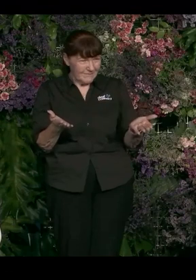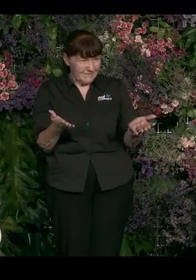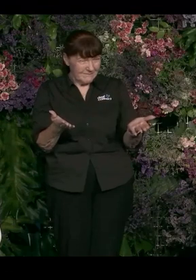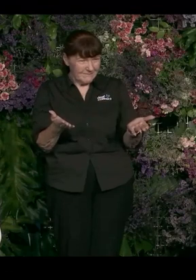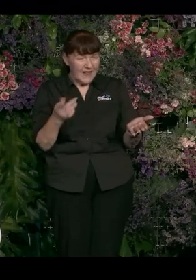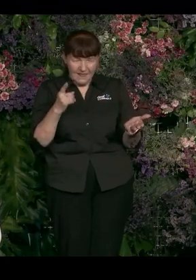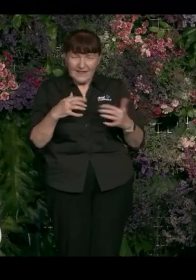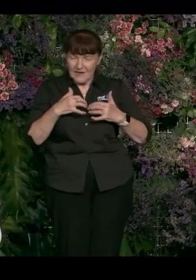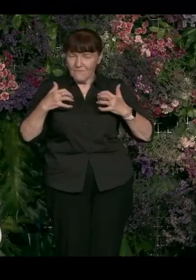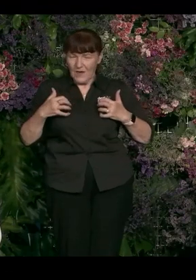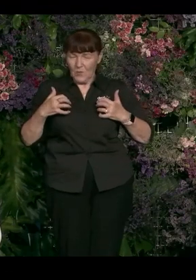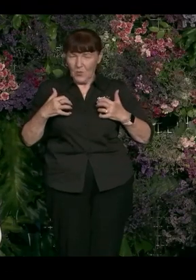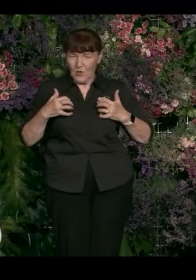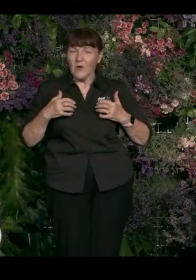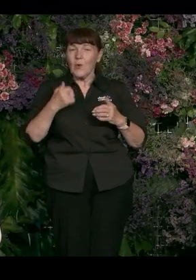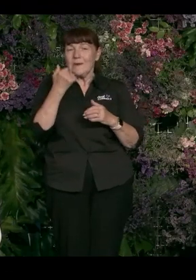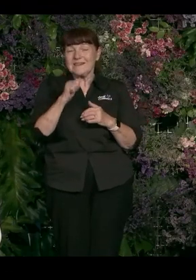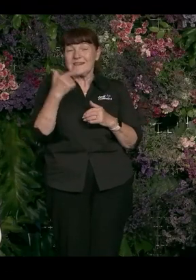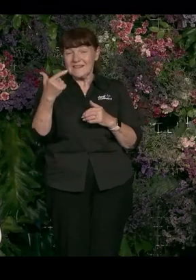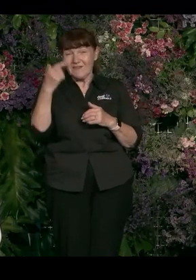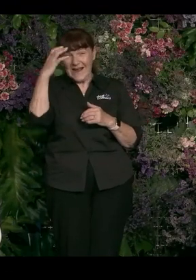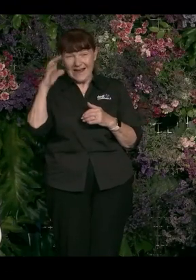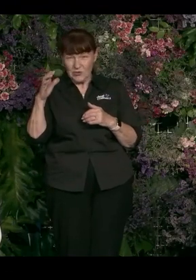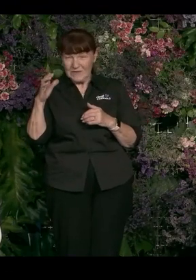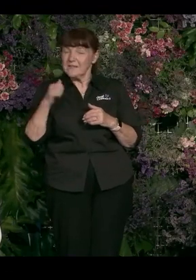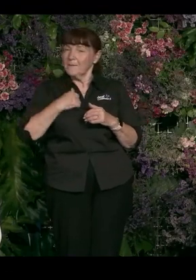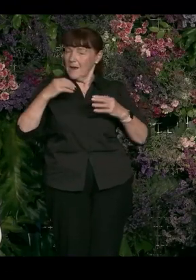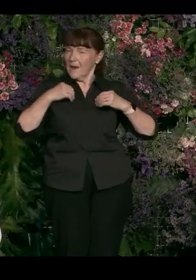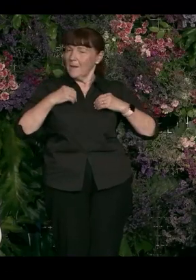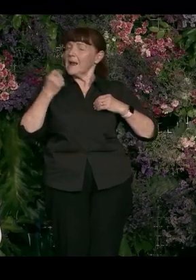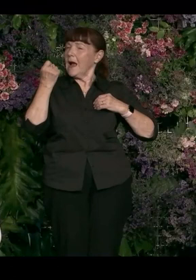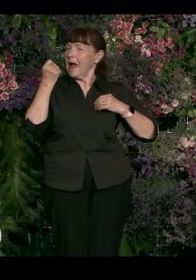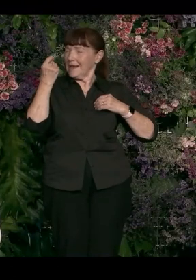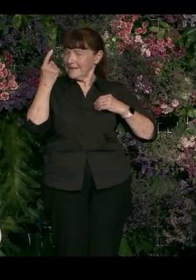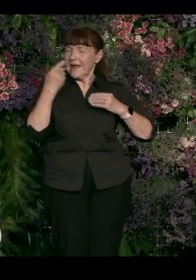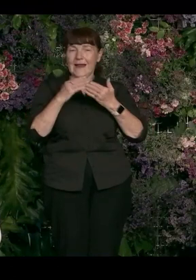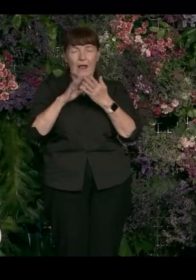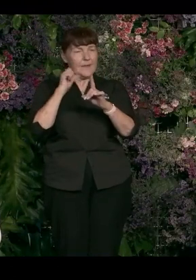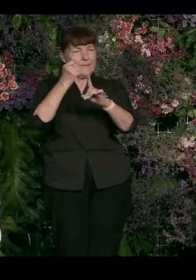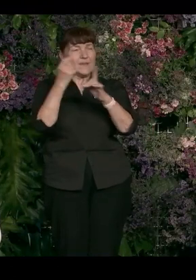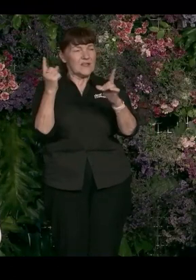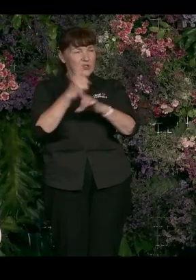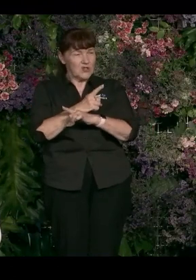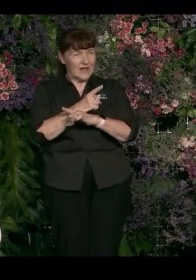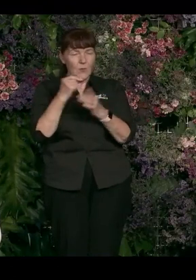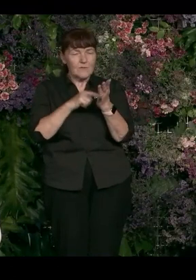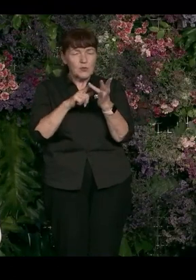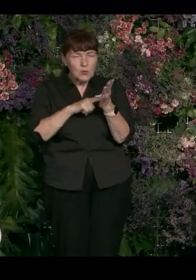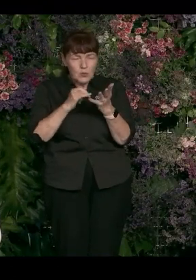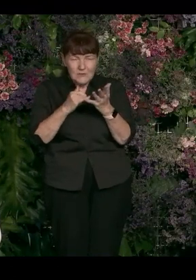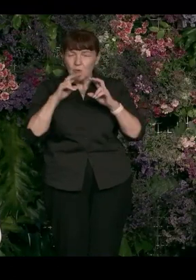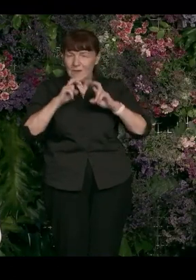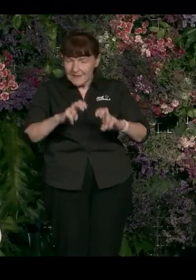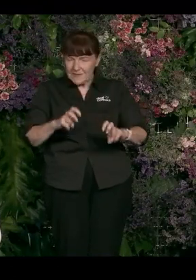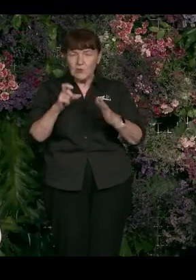that's our framework. And my goal is that all 67 of those countries, my companies understand how they can affect that change. We've built tools and research and data and all that kind of